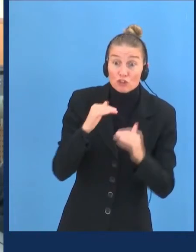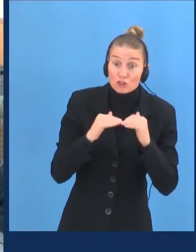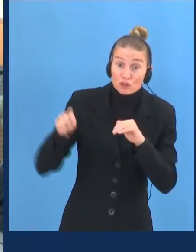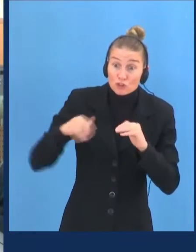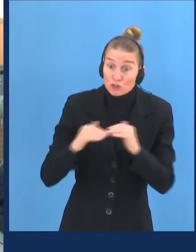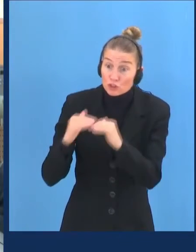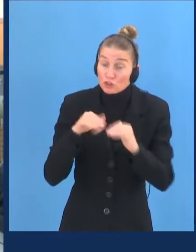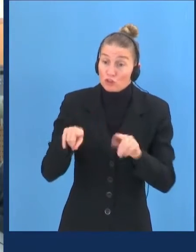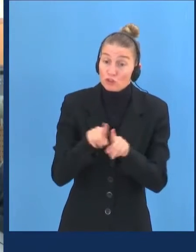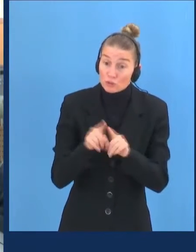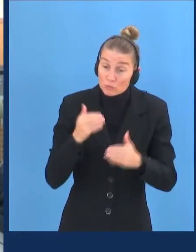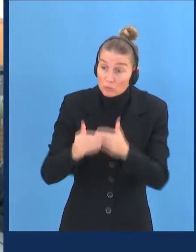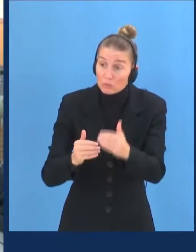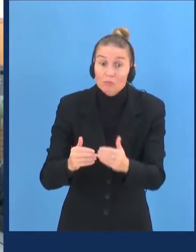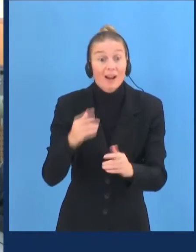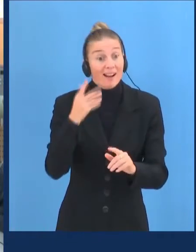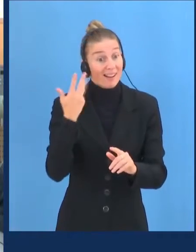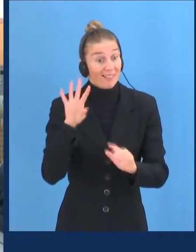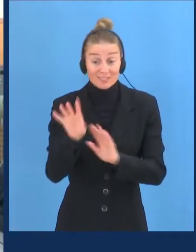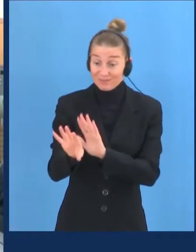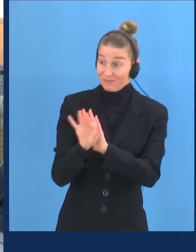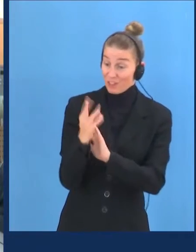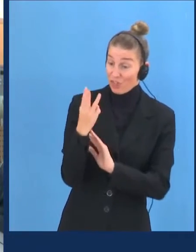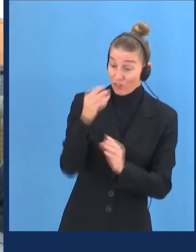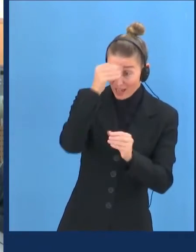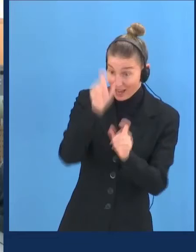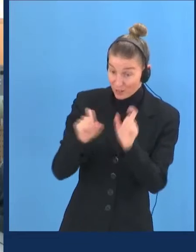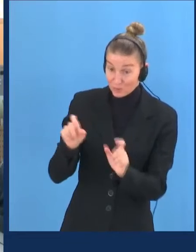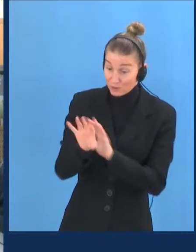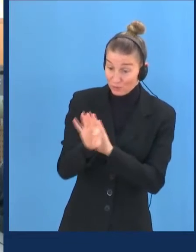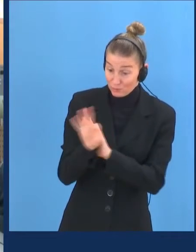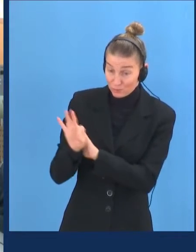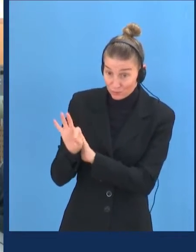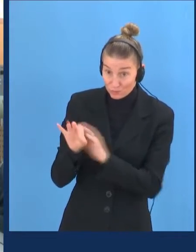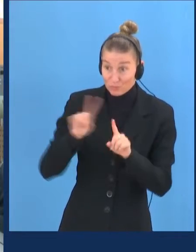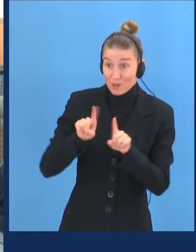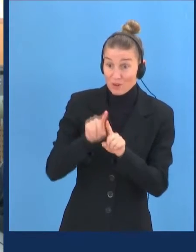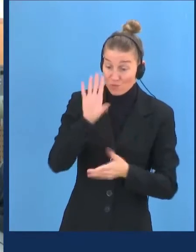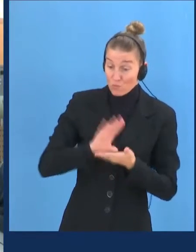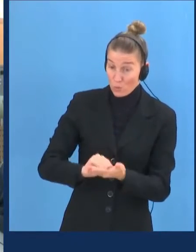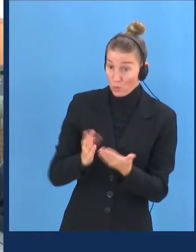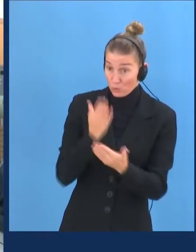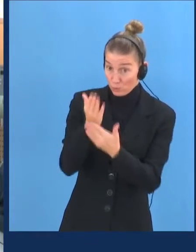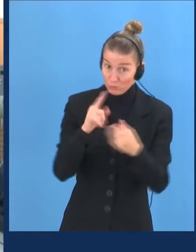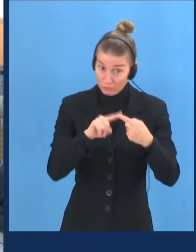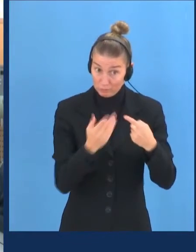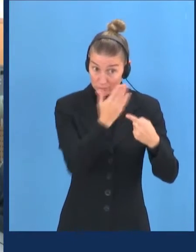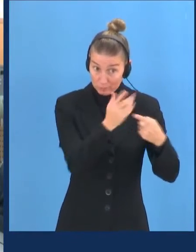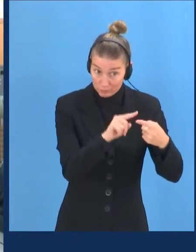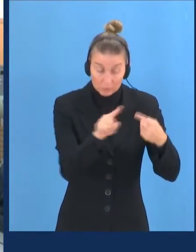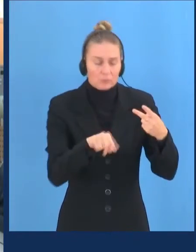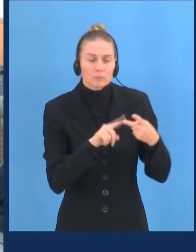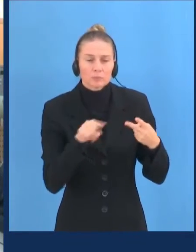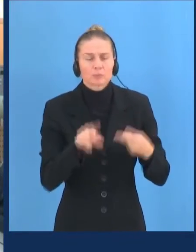three experts in the country visits and a report. My second recommendation is to establish a UN